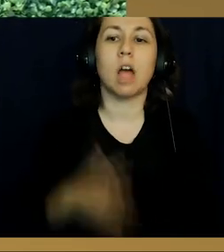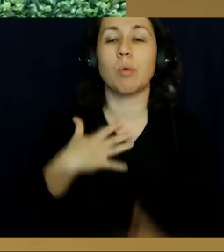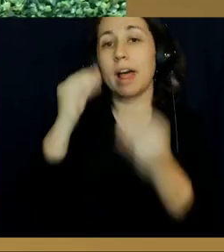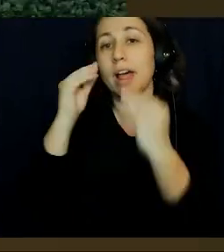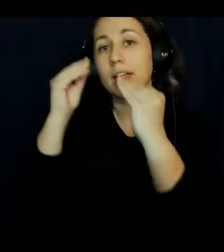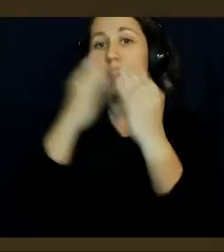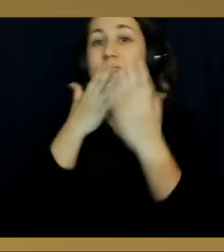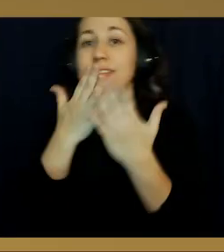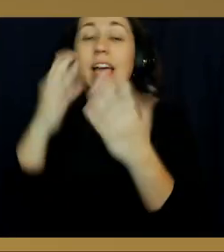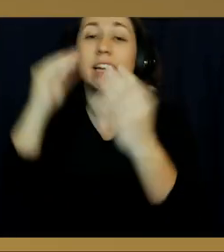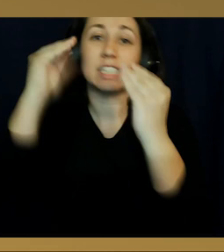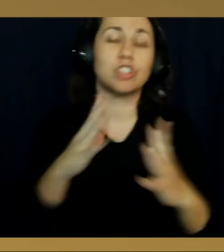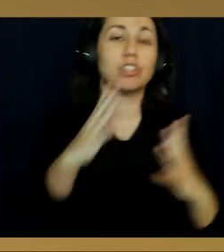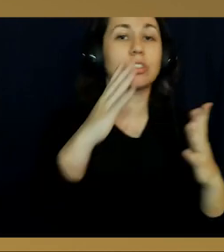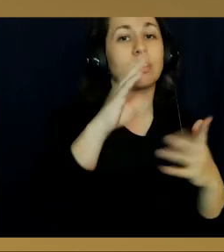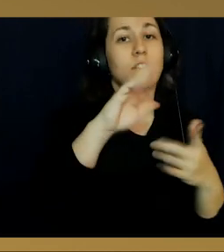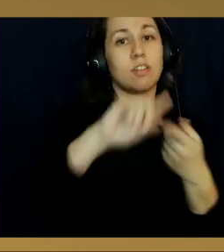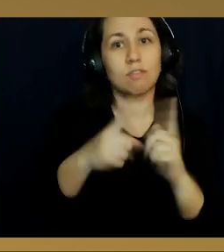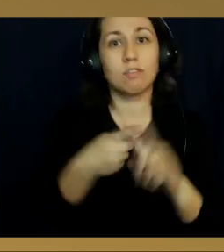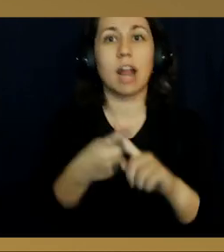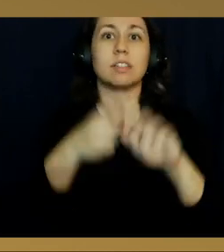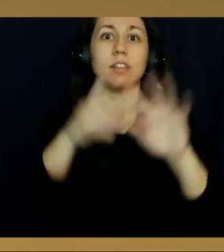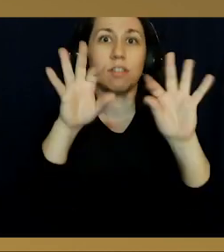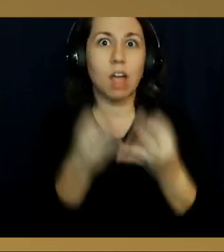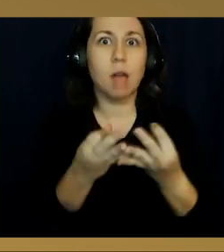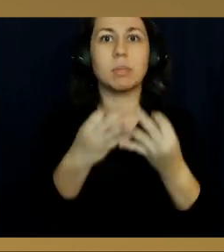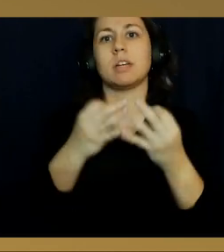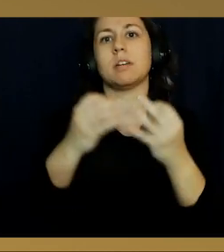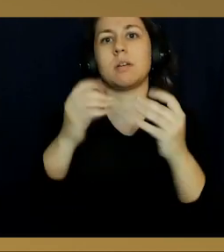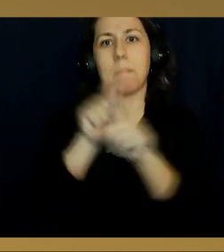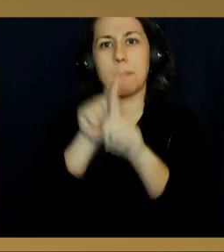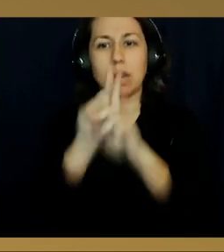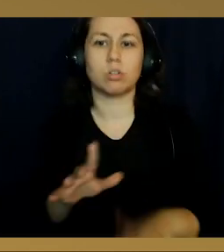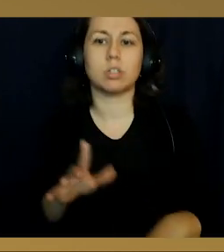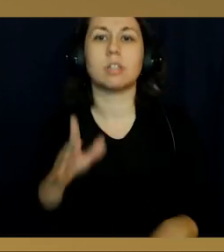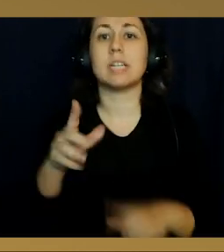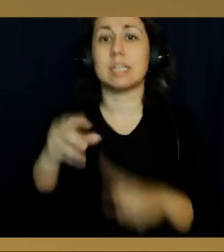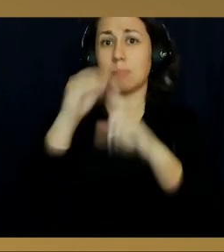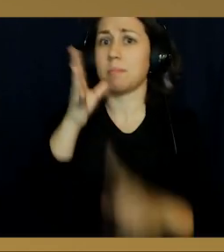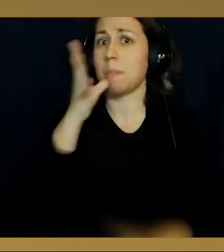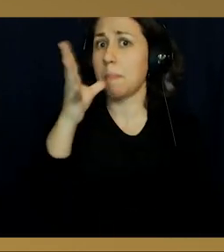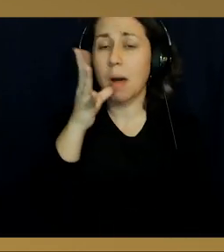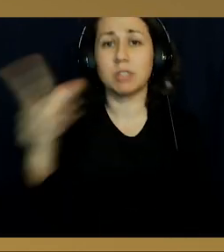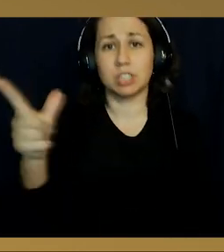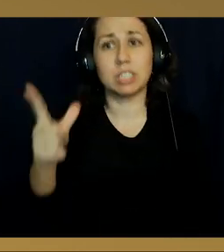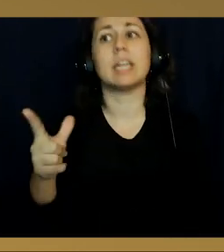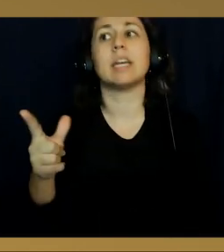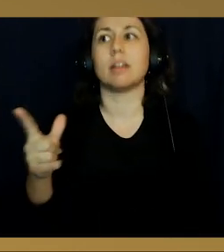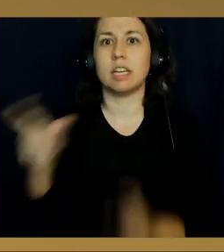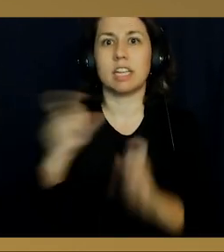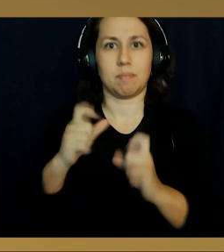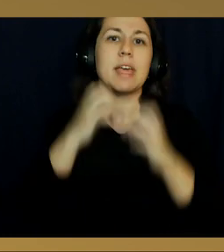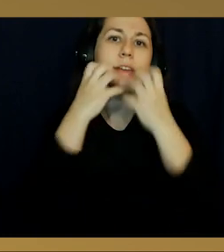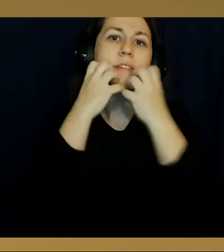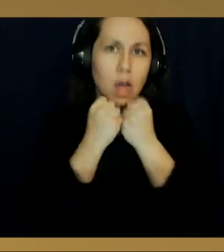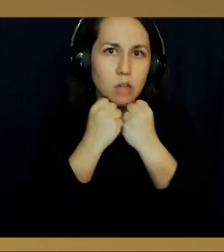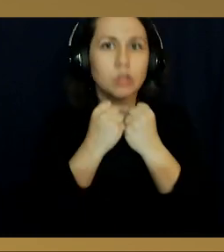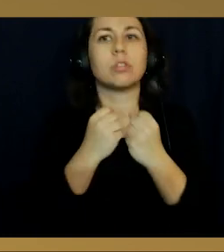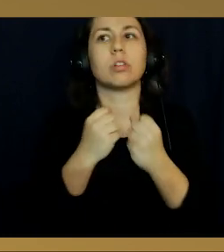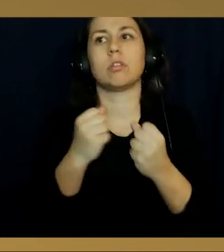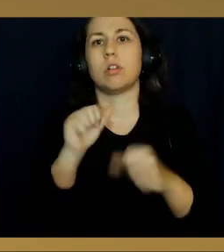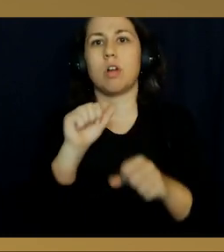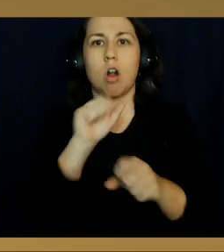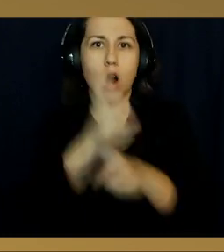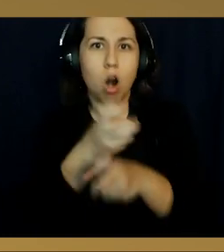being a Bruin. I would like to thank my teachers, mentors, counselor, and family, especially my mom. She instilled the values